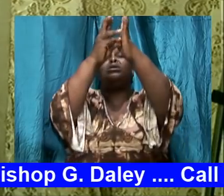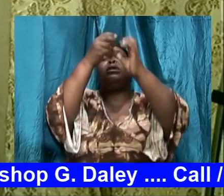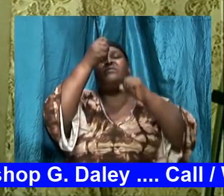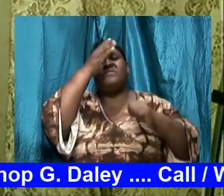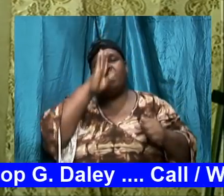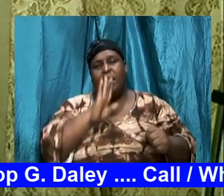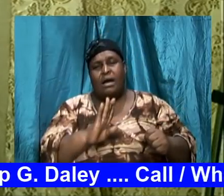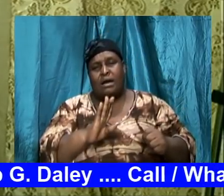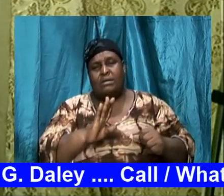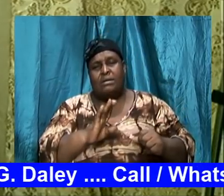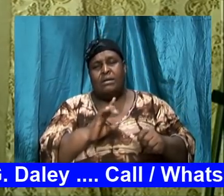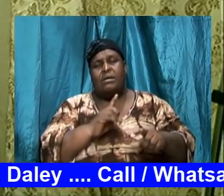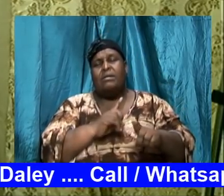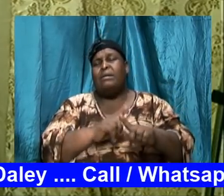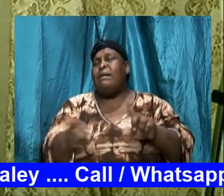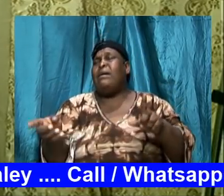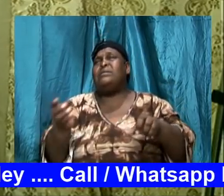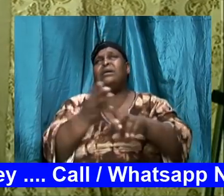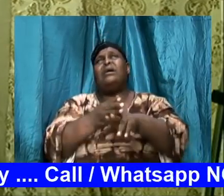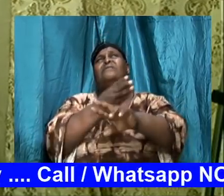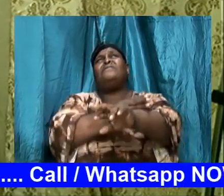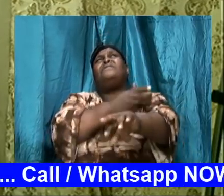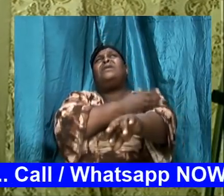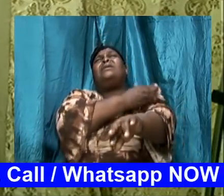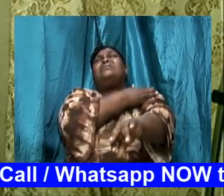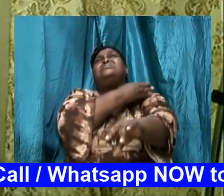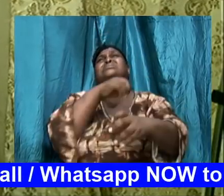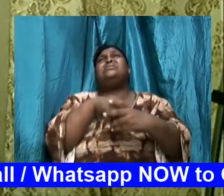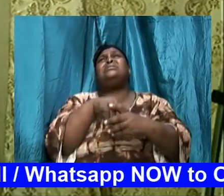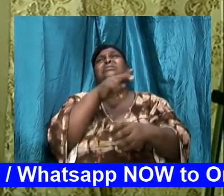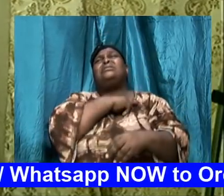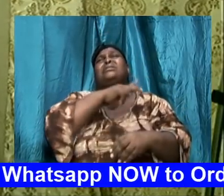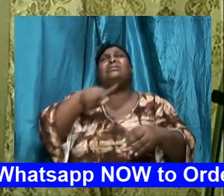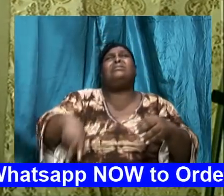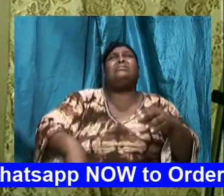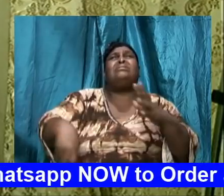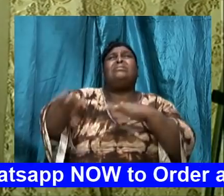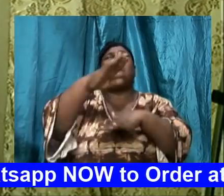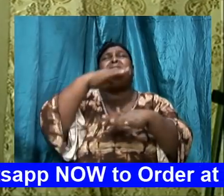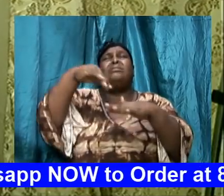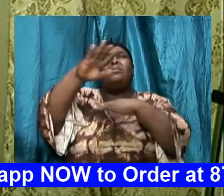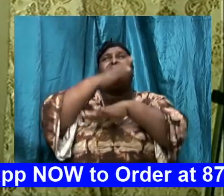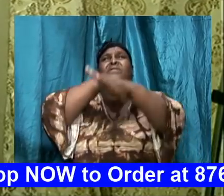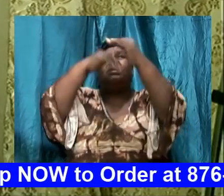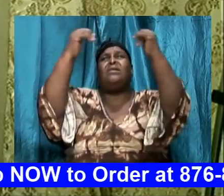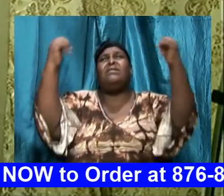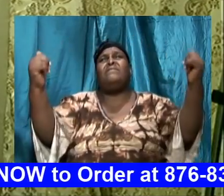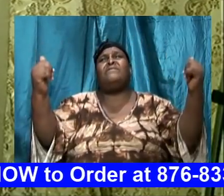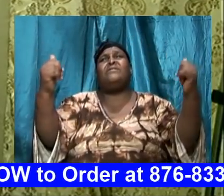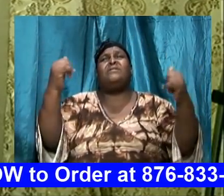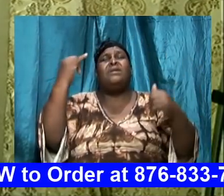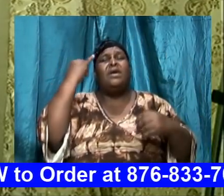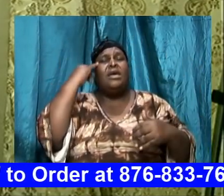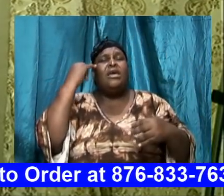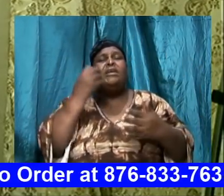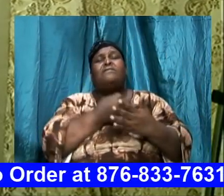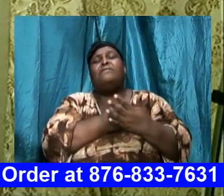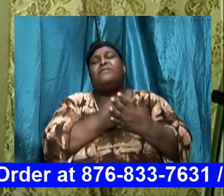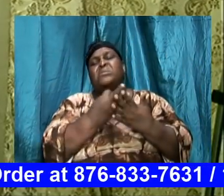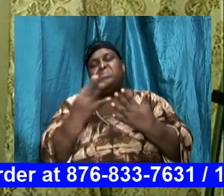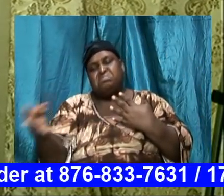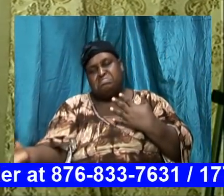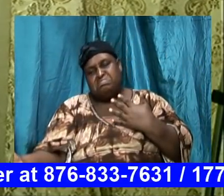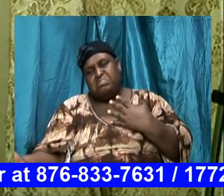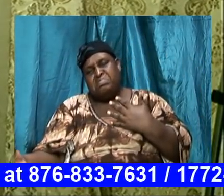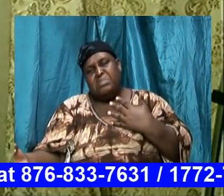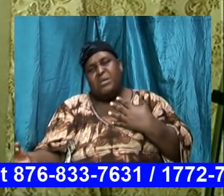in the kingdom and we cannot advance in our relationship with almighty God if we fail to